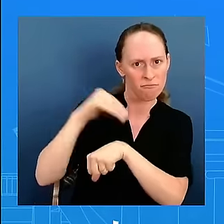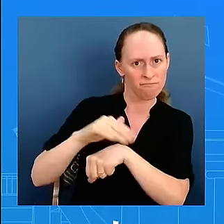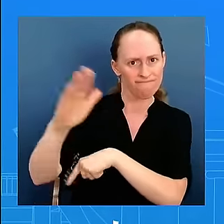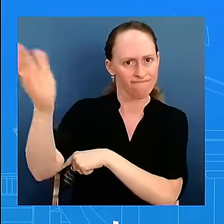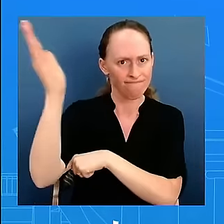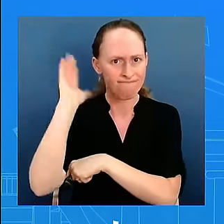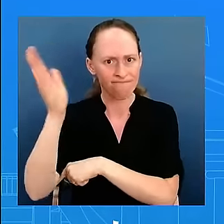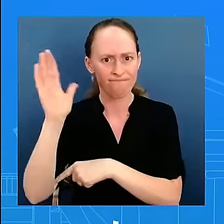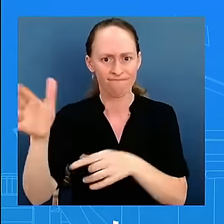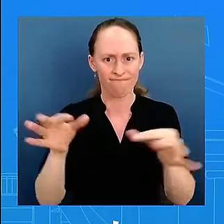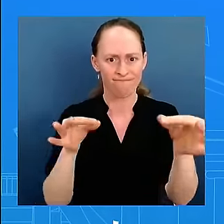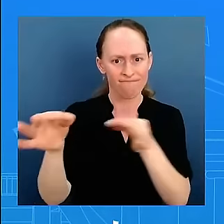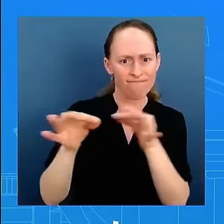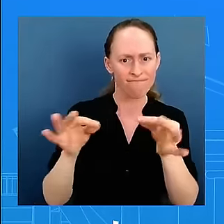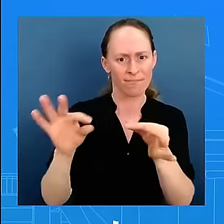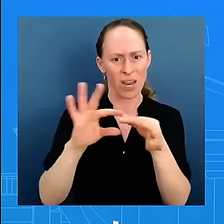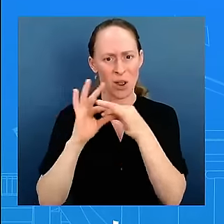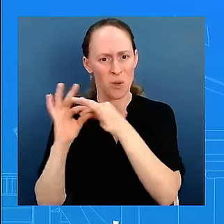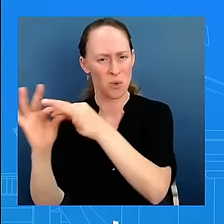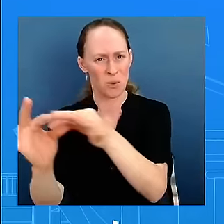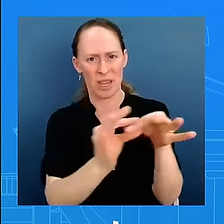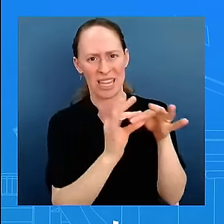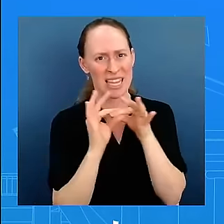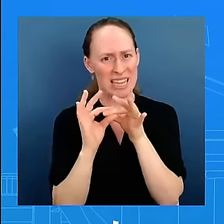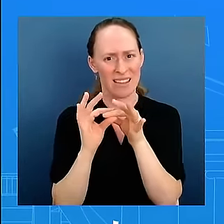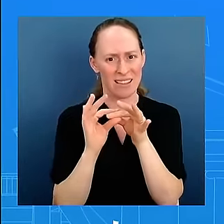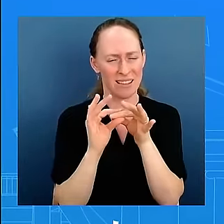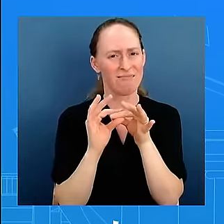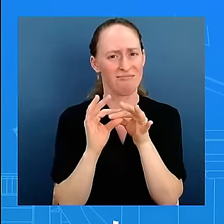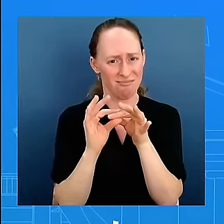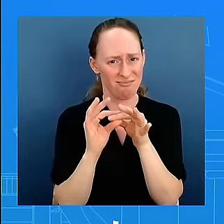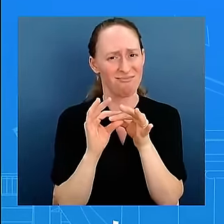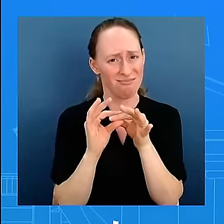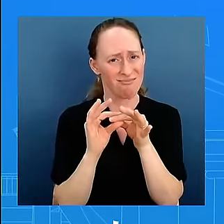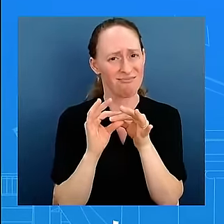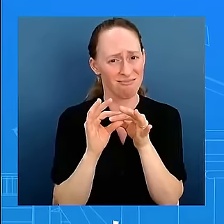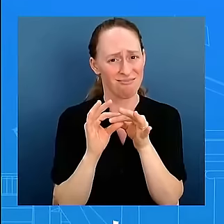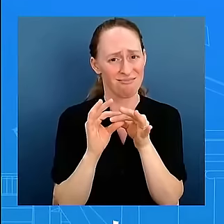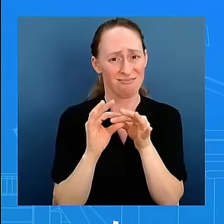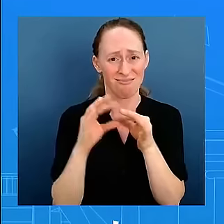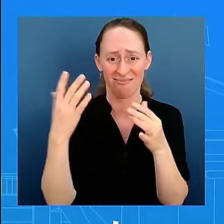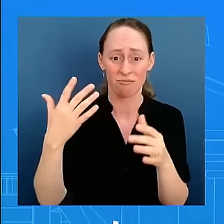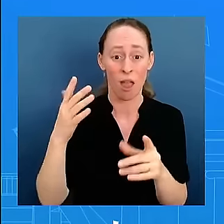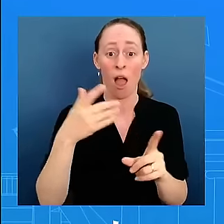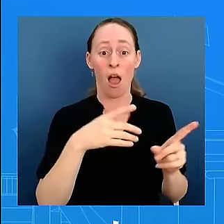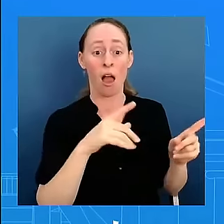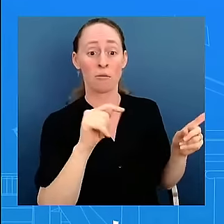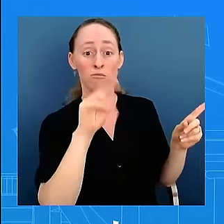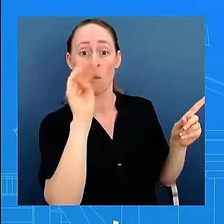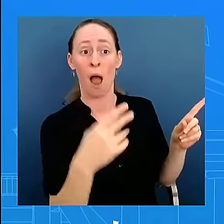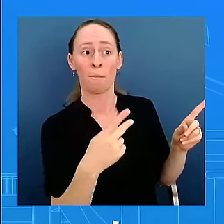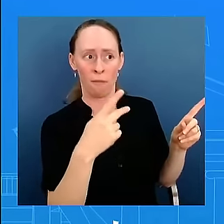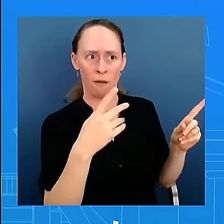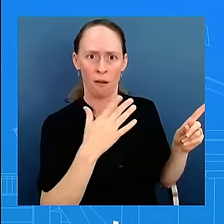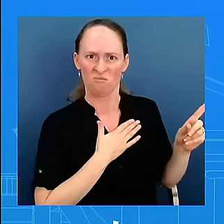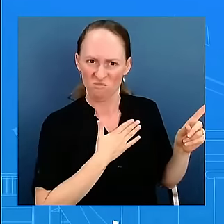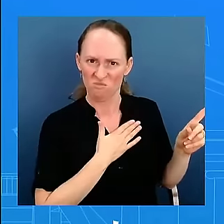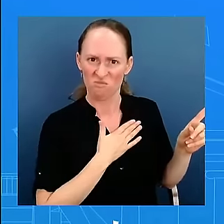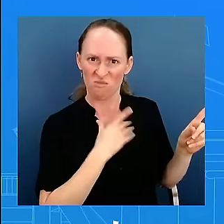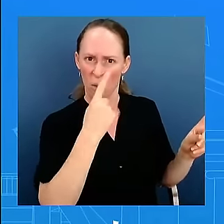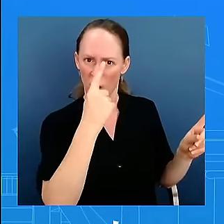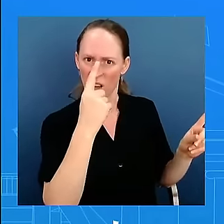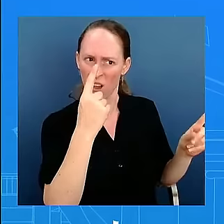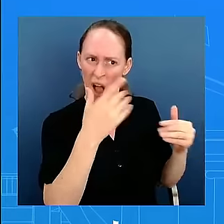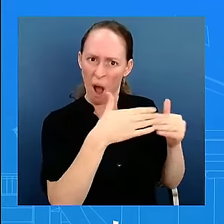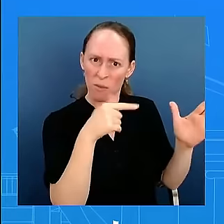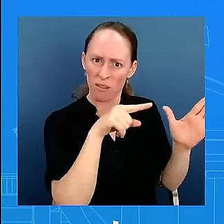right after sadly right after the former president the attempted assassination on the former president talked